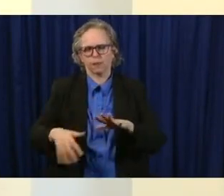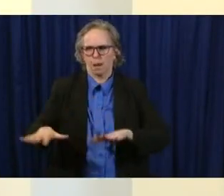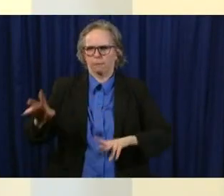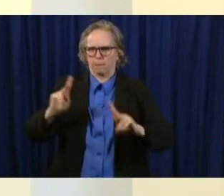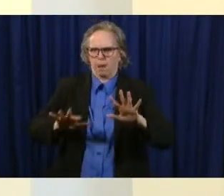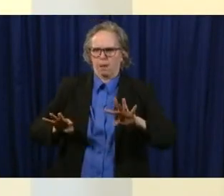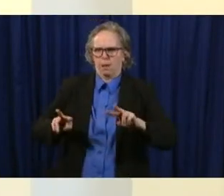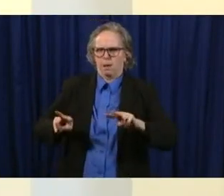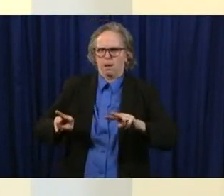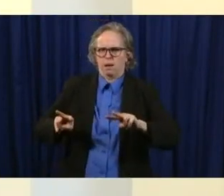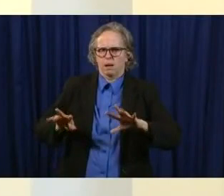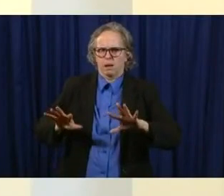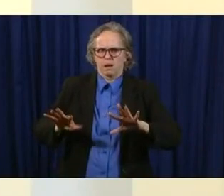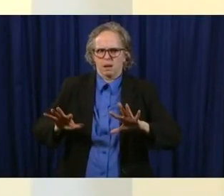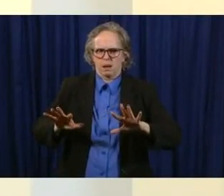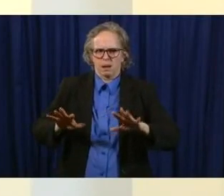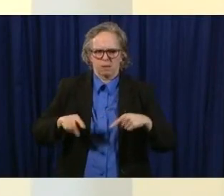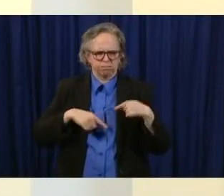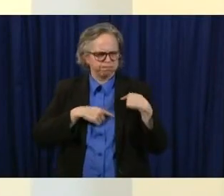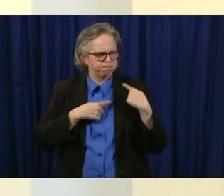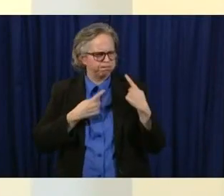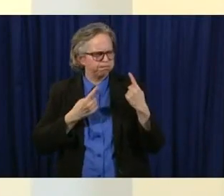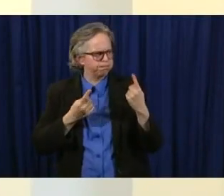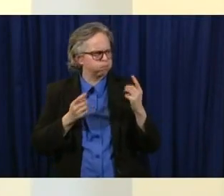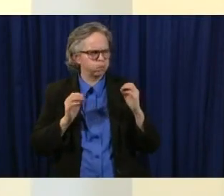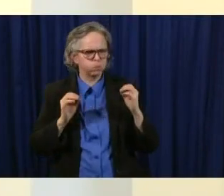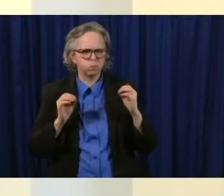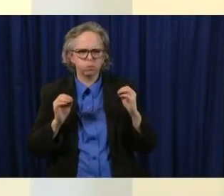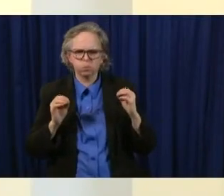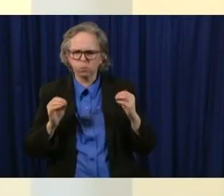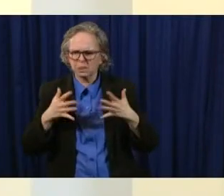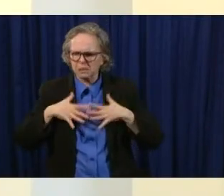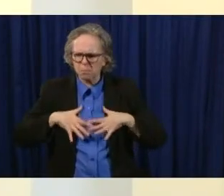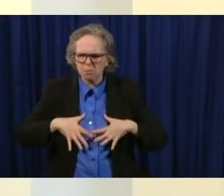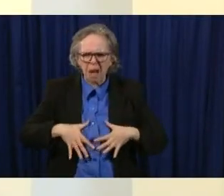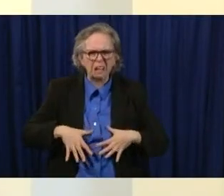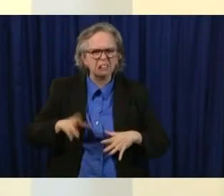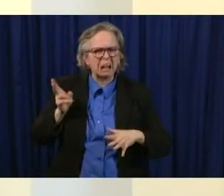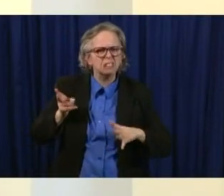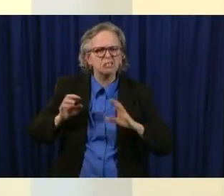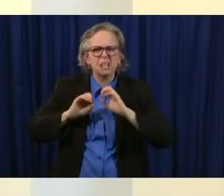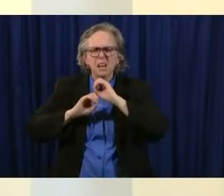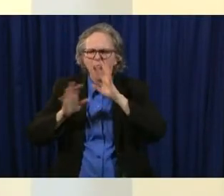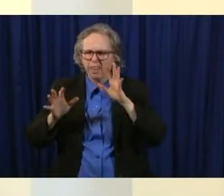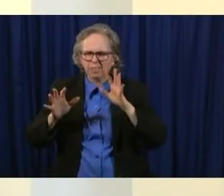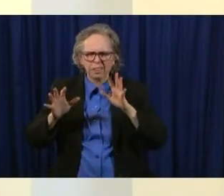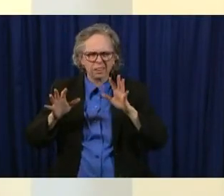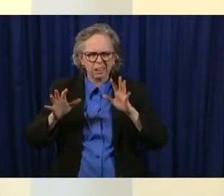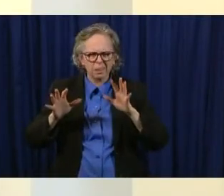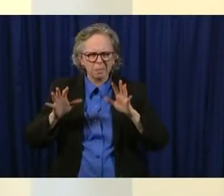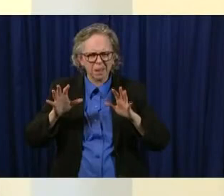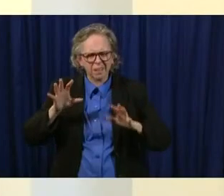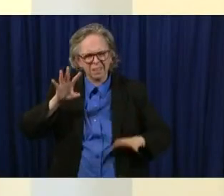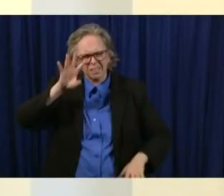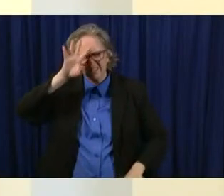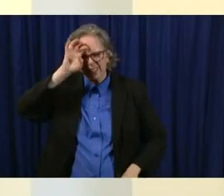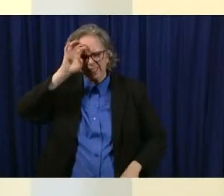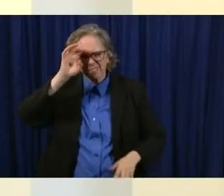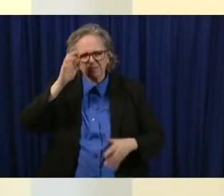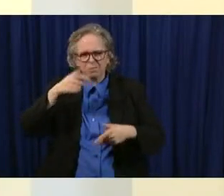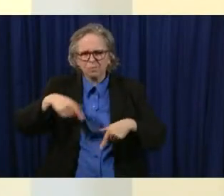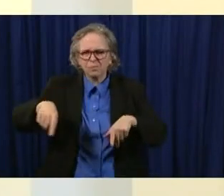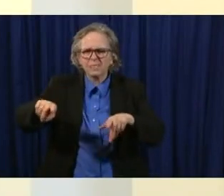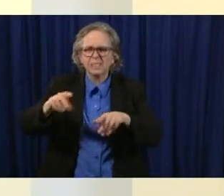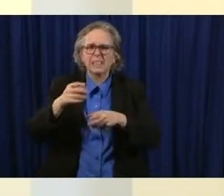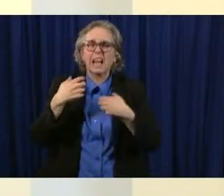depression or anything at least in in the story from her family but you know for health care workers out there you're you know